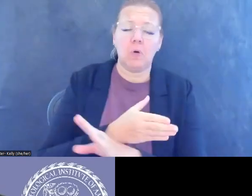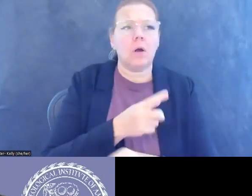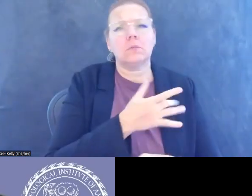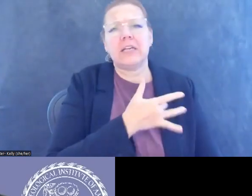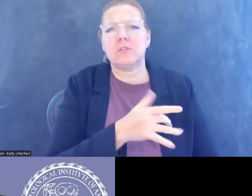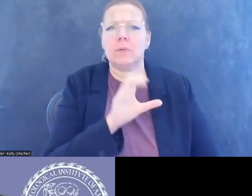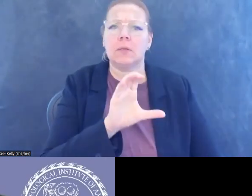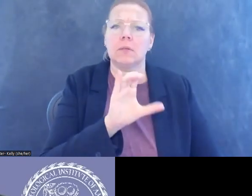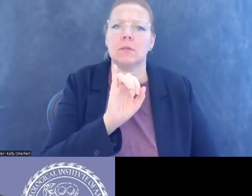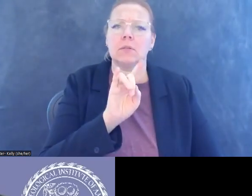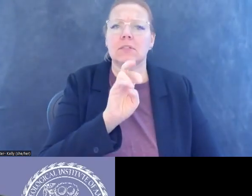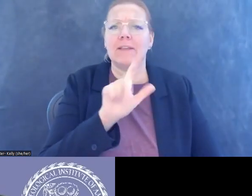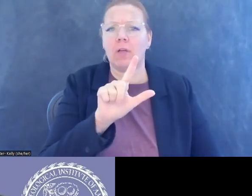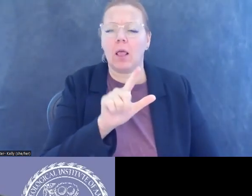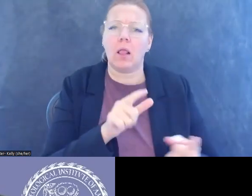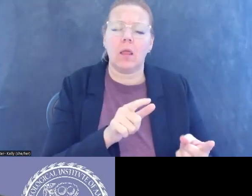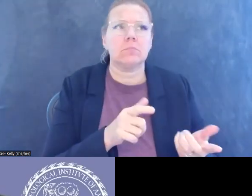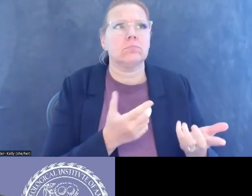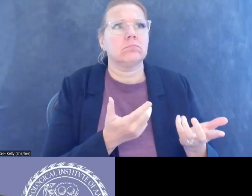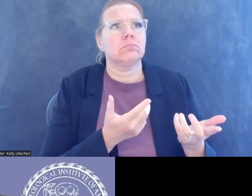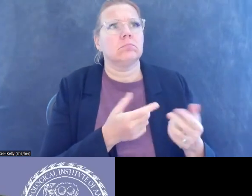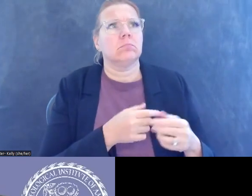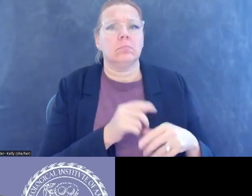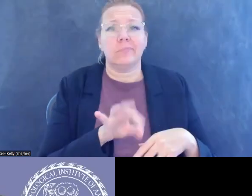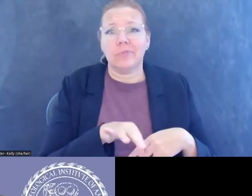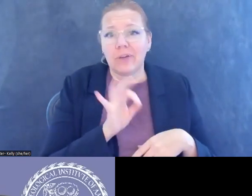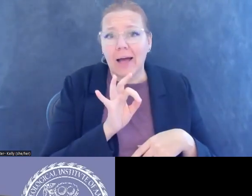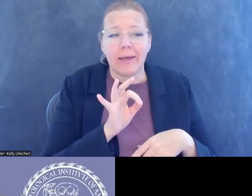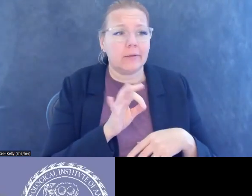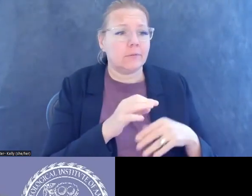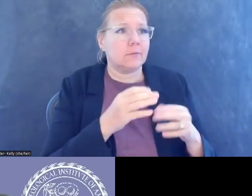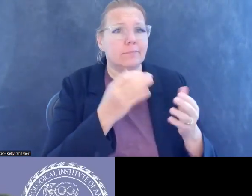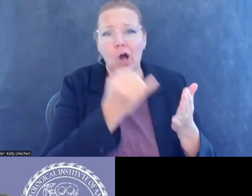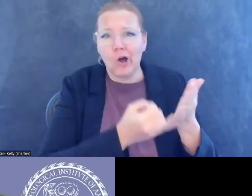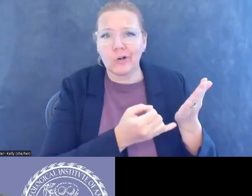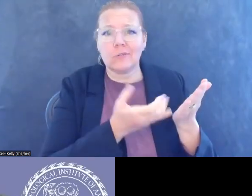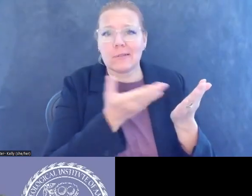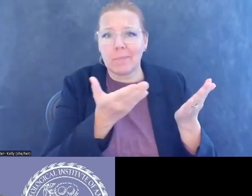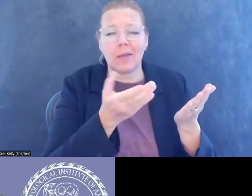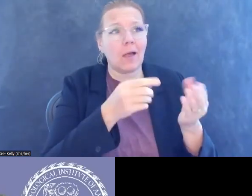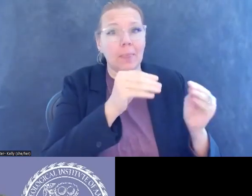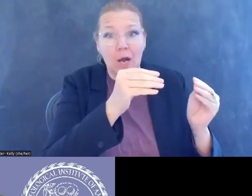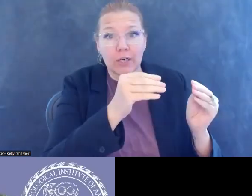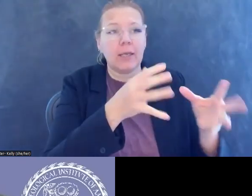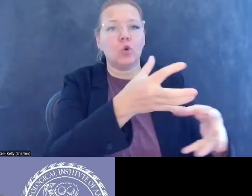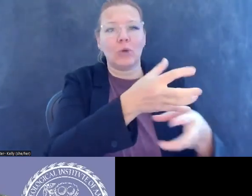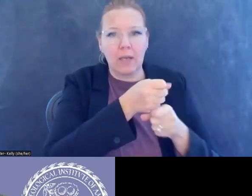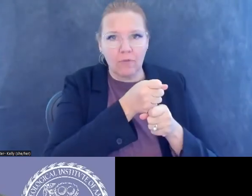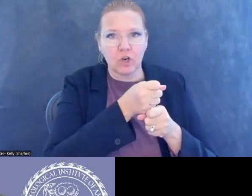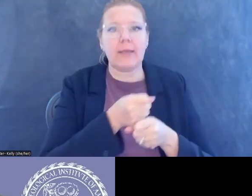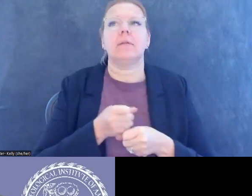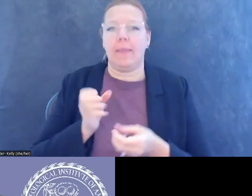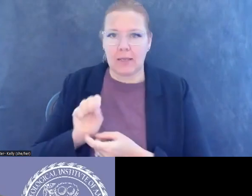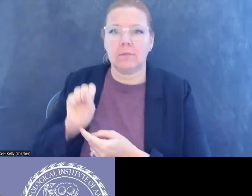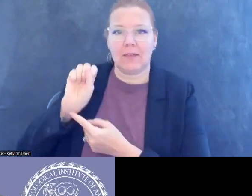basically seeking to find an illegal piece on the market, recover it, return it to its country of origin. That's